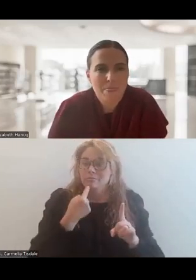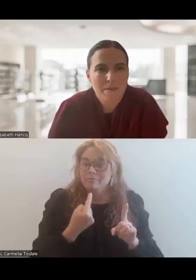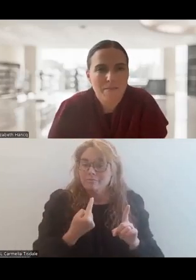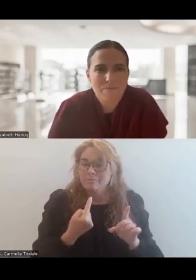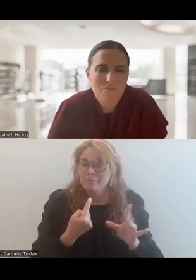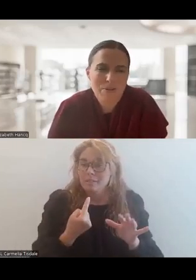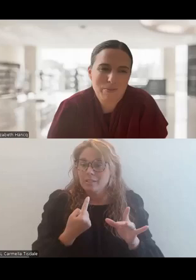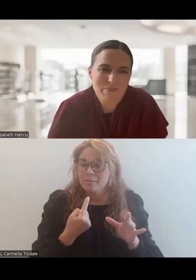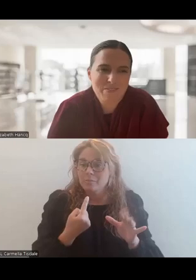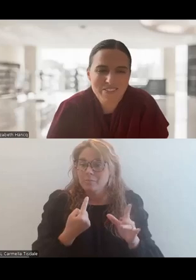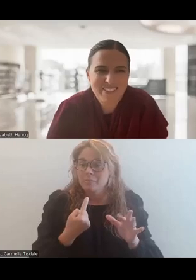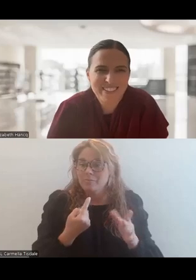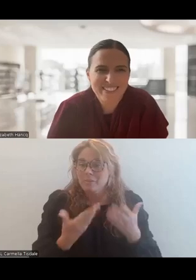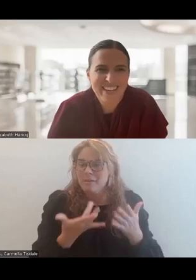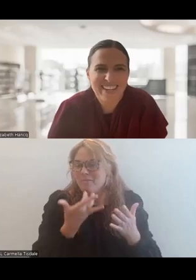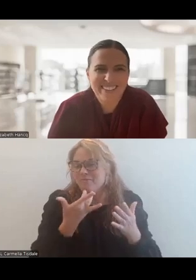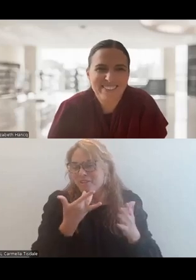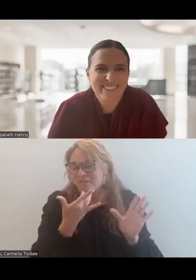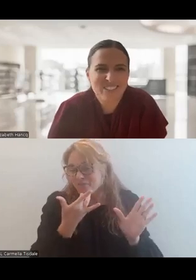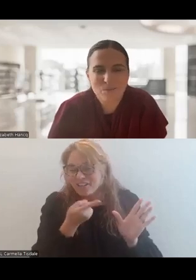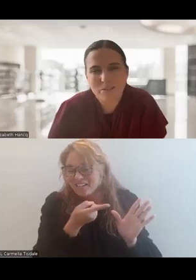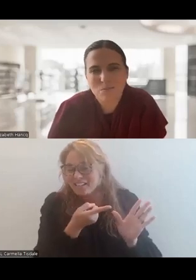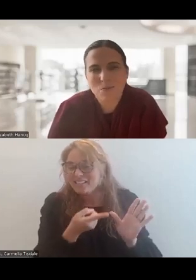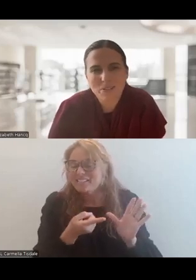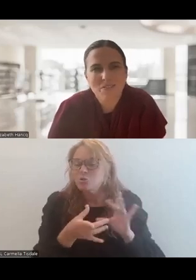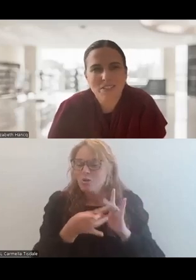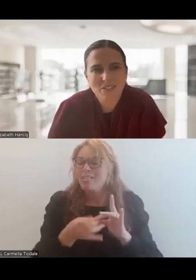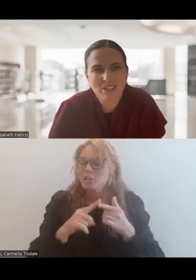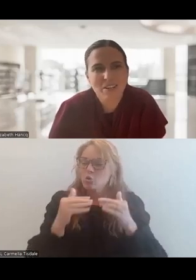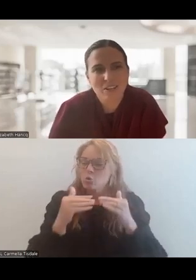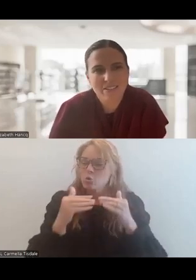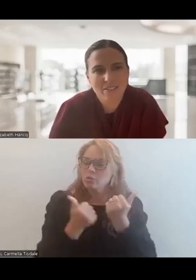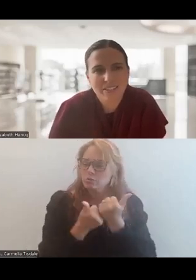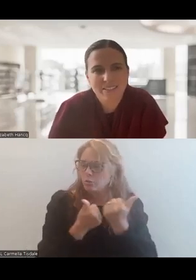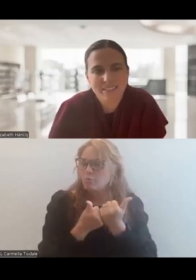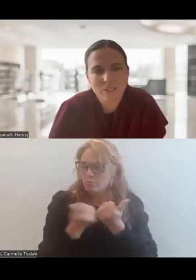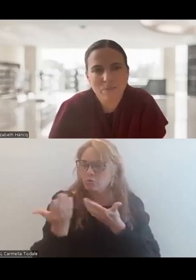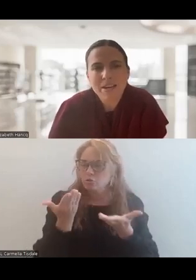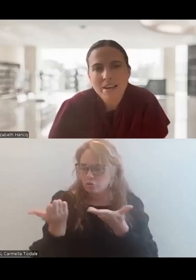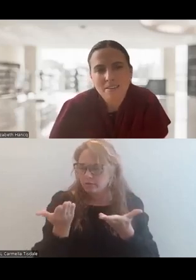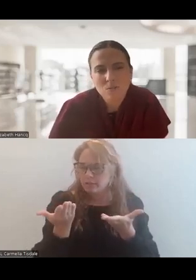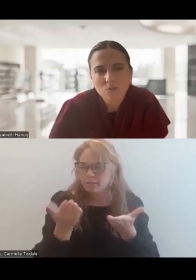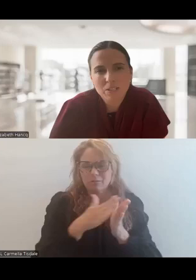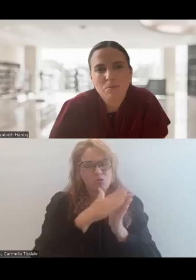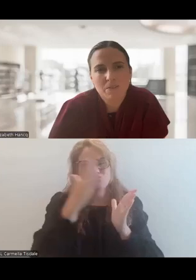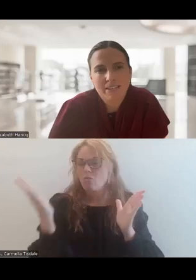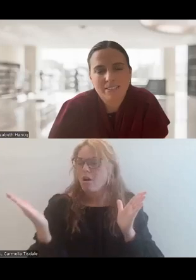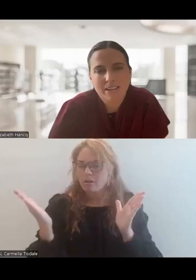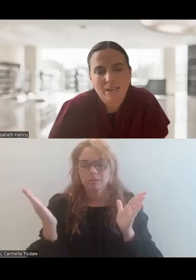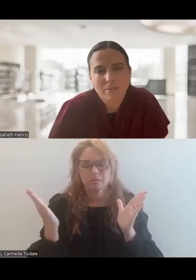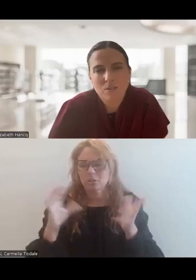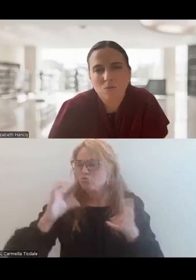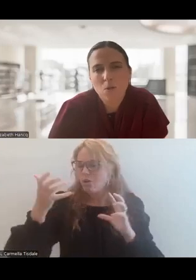one, and perhaps my favorite of the series, related to peer support services across the crisis continuum. And this one really